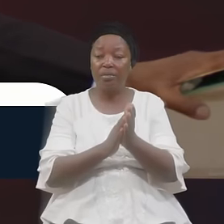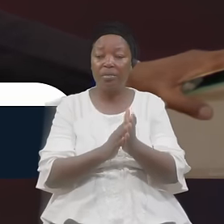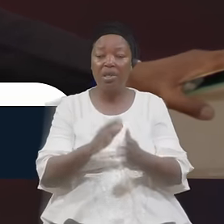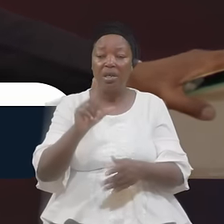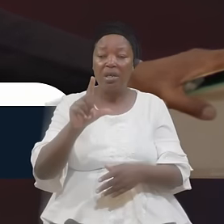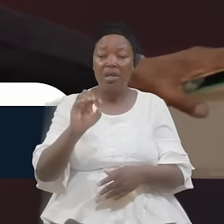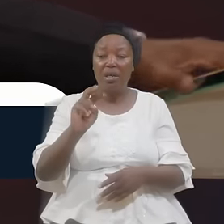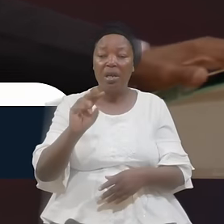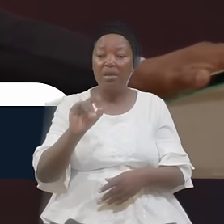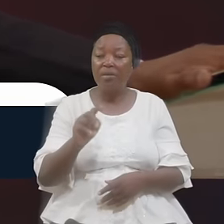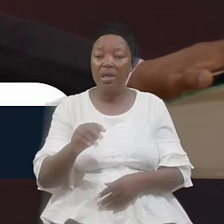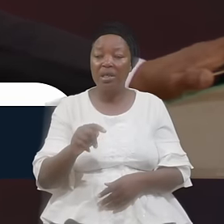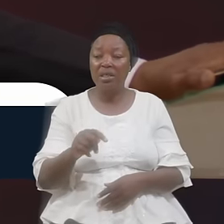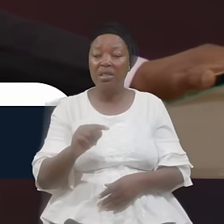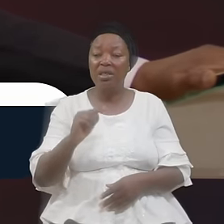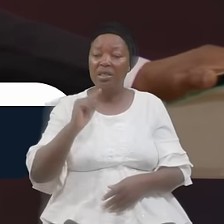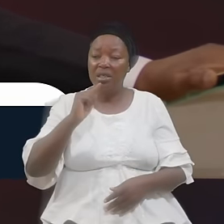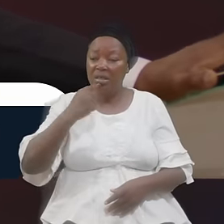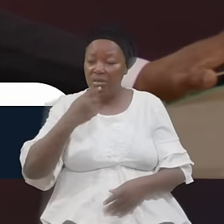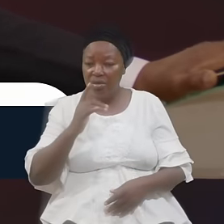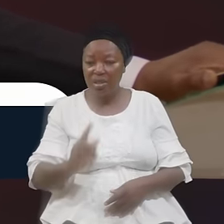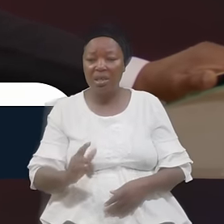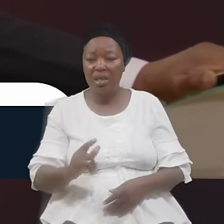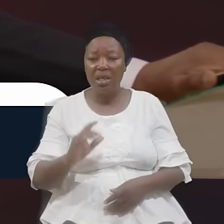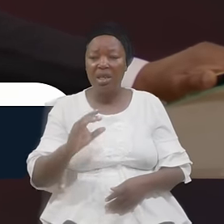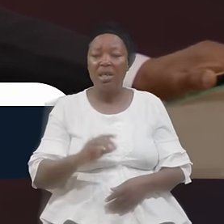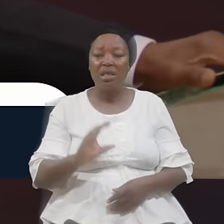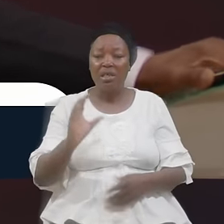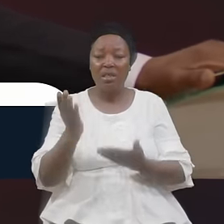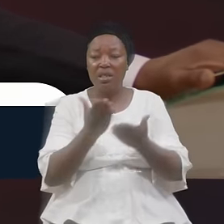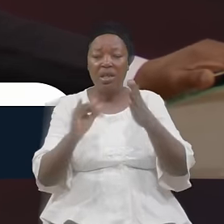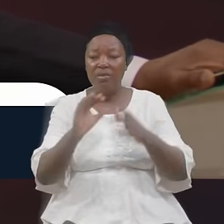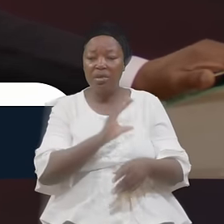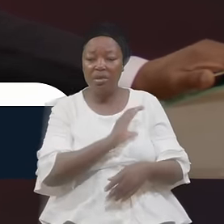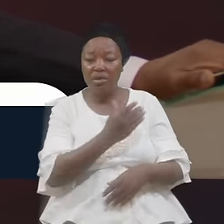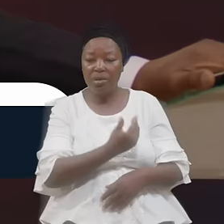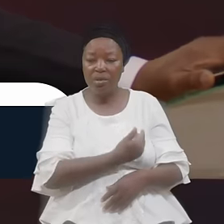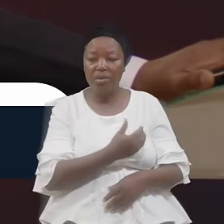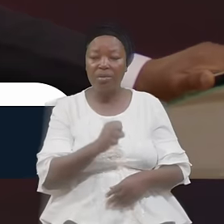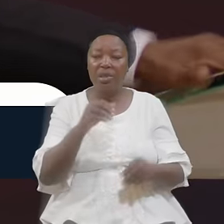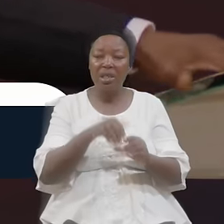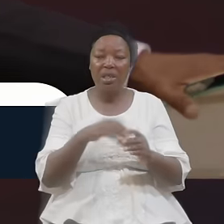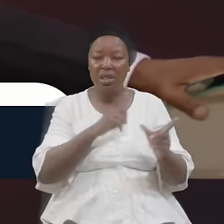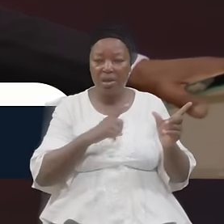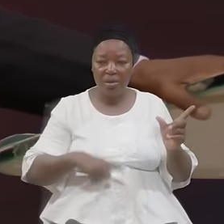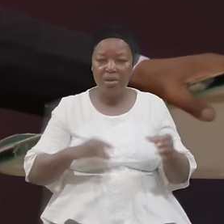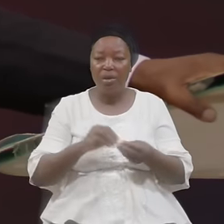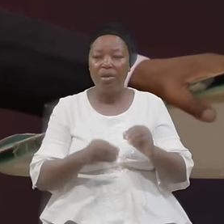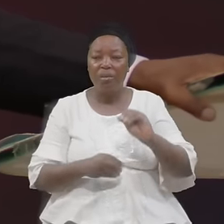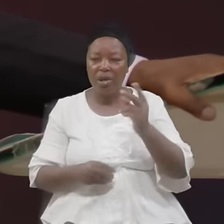Zealously Serving Souls In The Lord Number Three